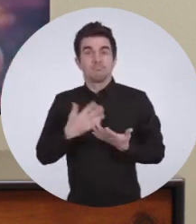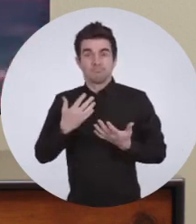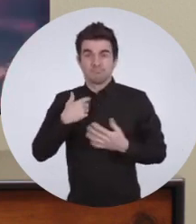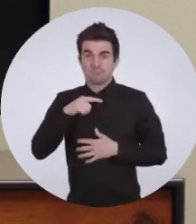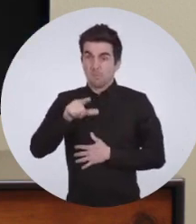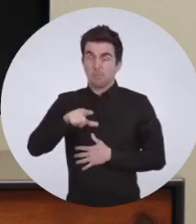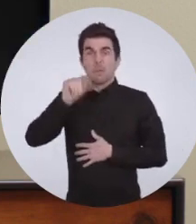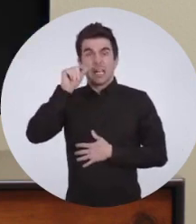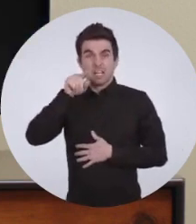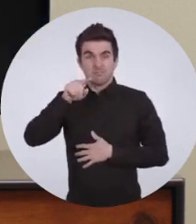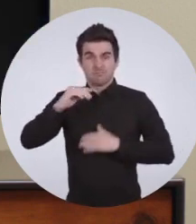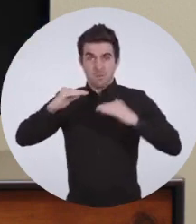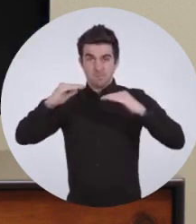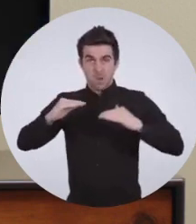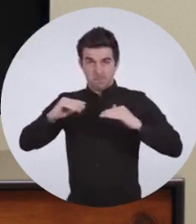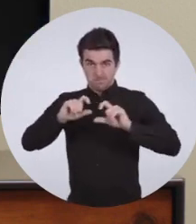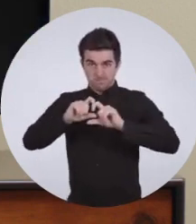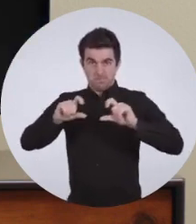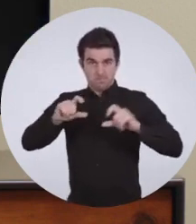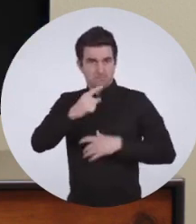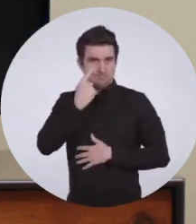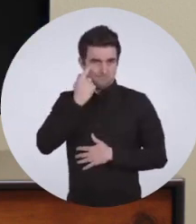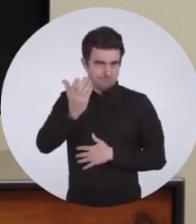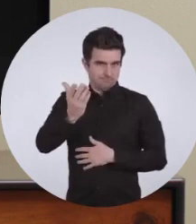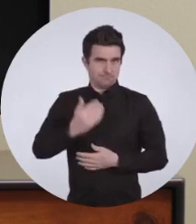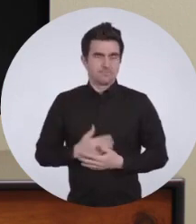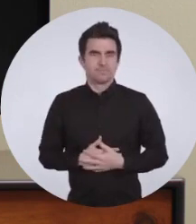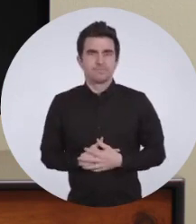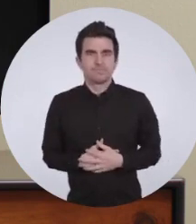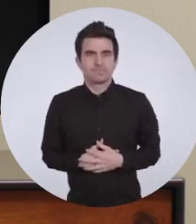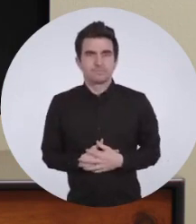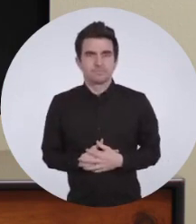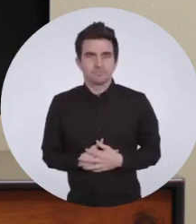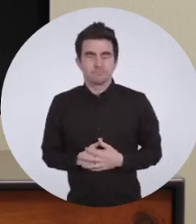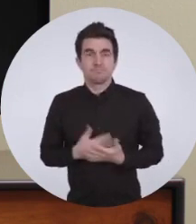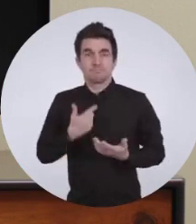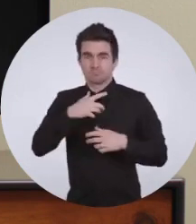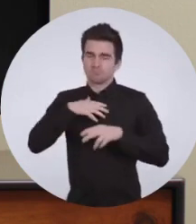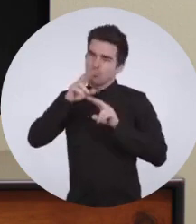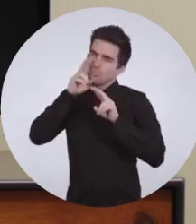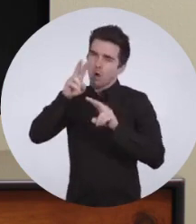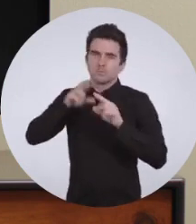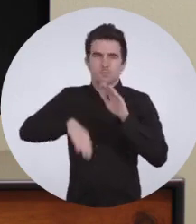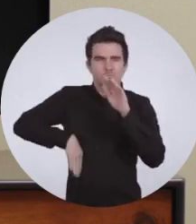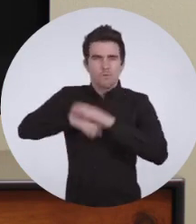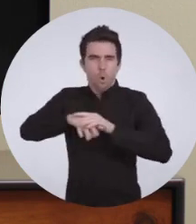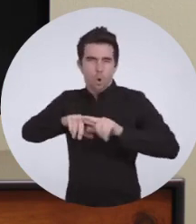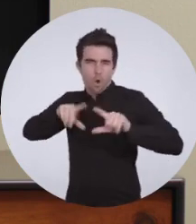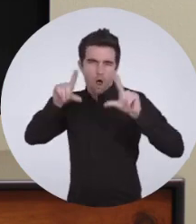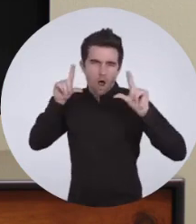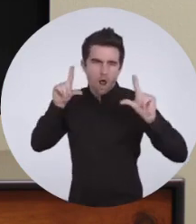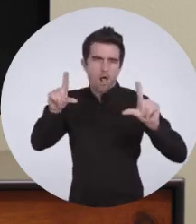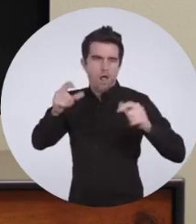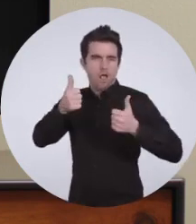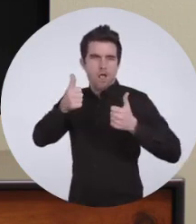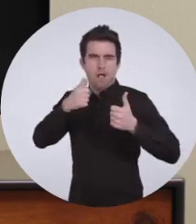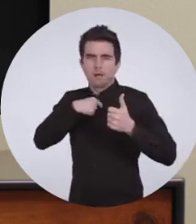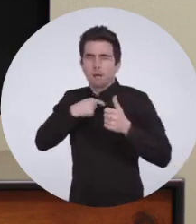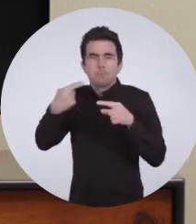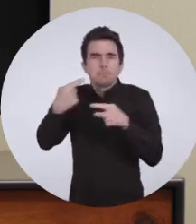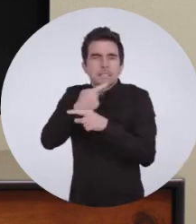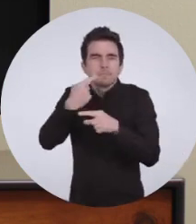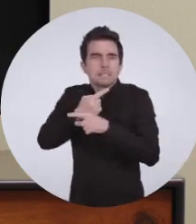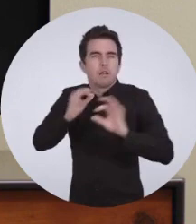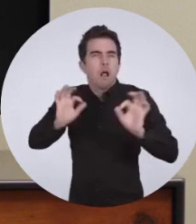I'm selecting the bottom original ratio layout. Let's see it in action. I love watching films in full screen so that nothing gets